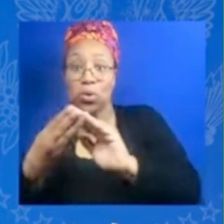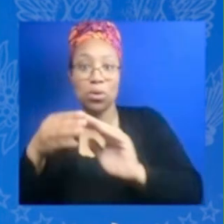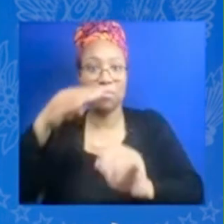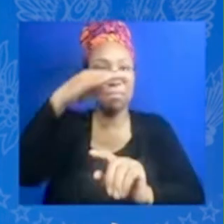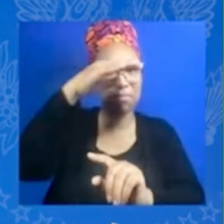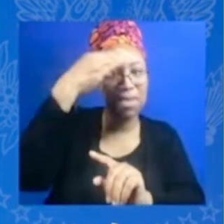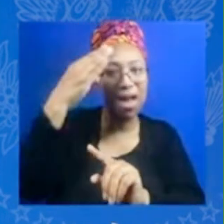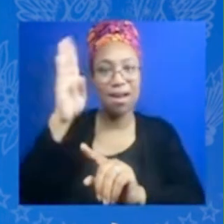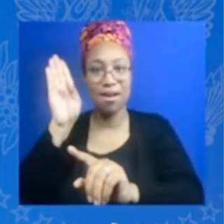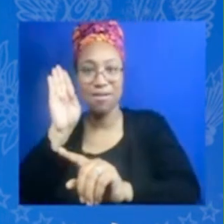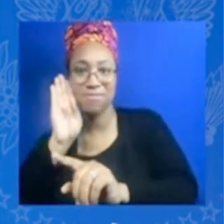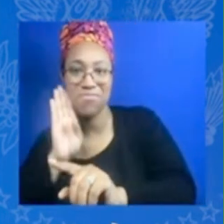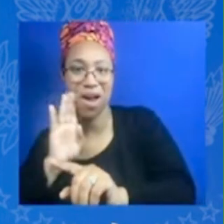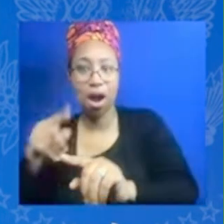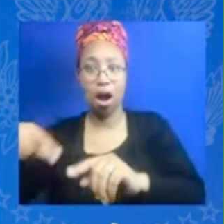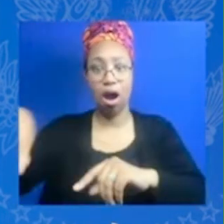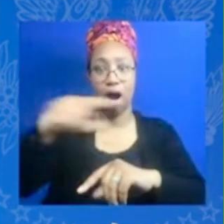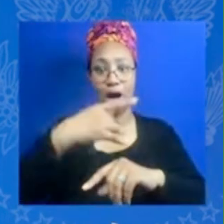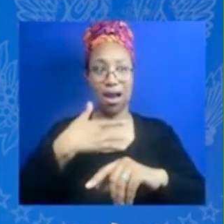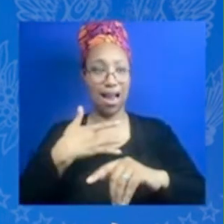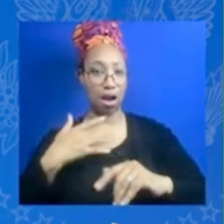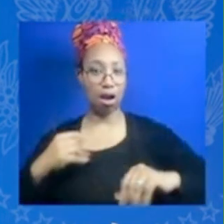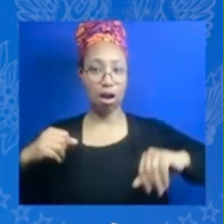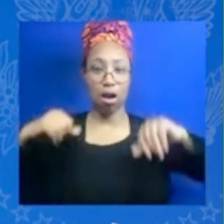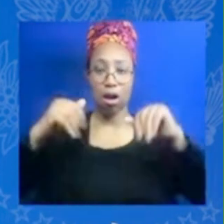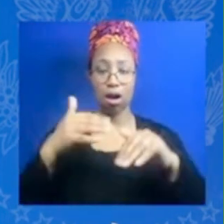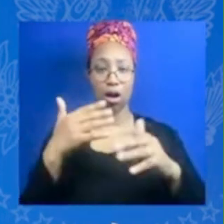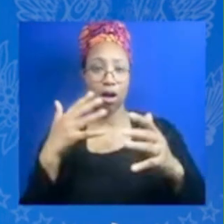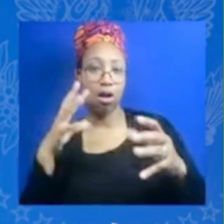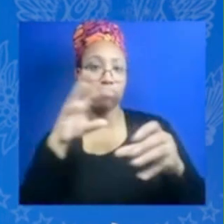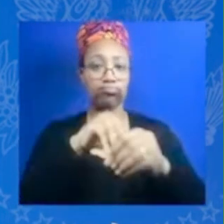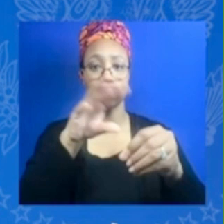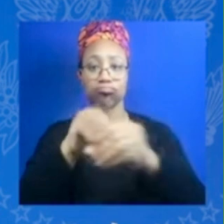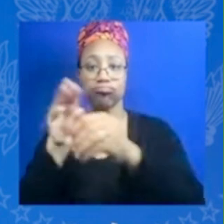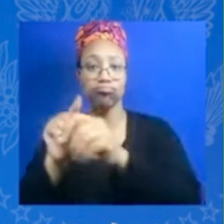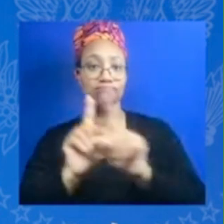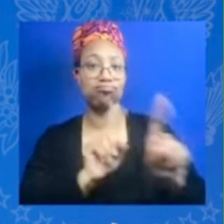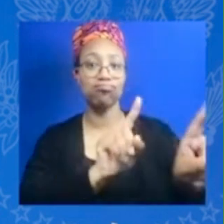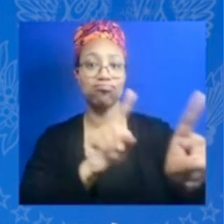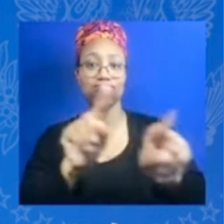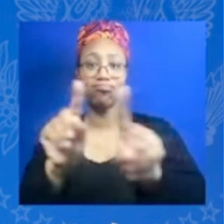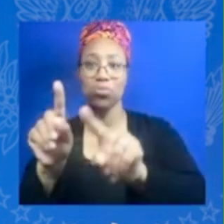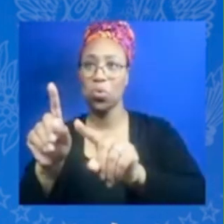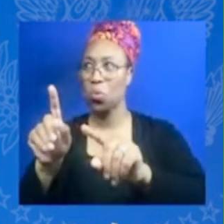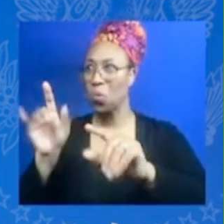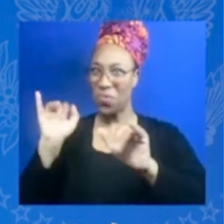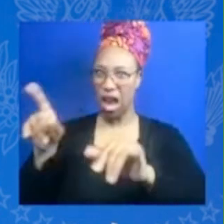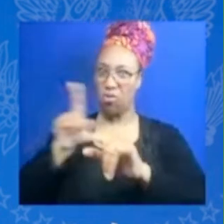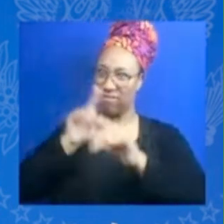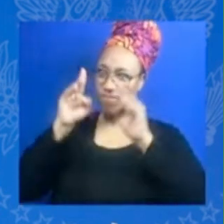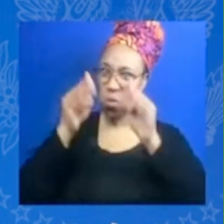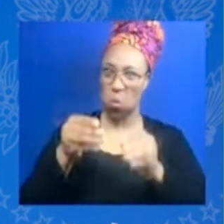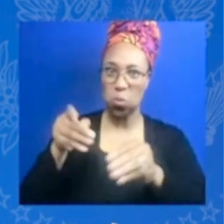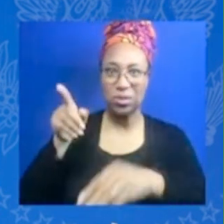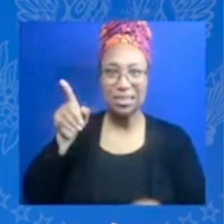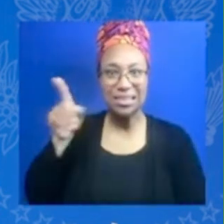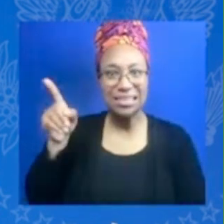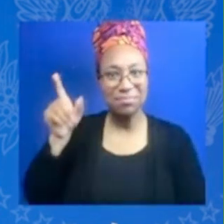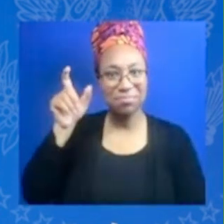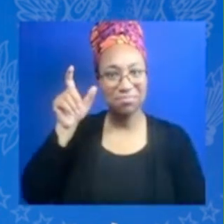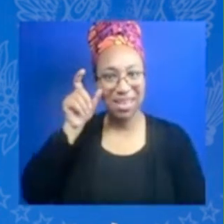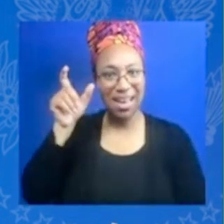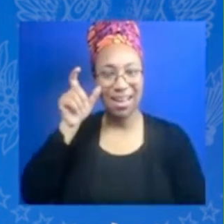focus focus on communities that have been historically impacted by environmental justice issues to bring those